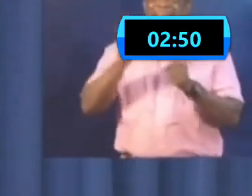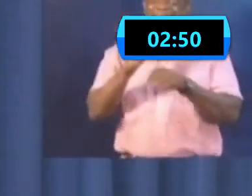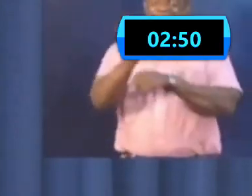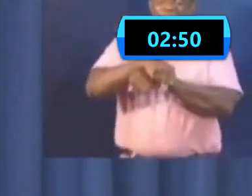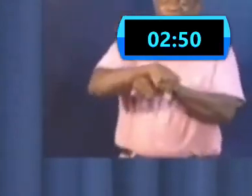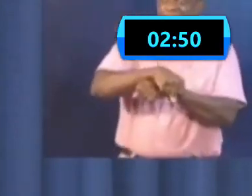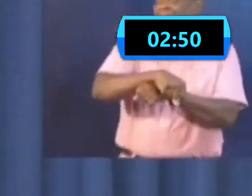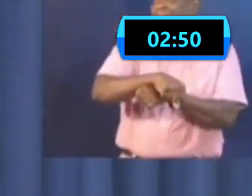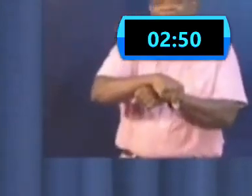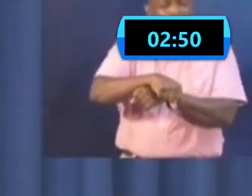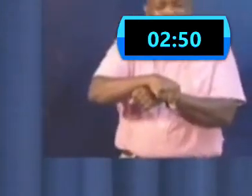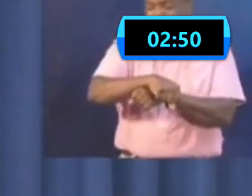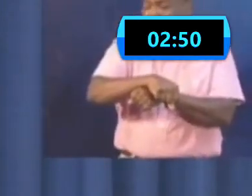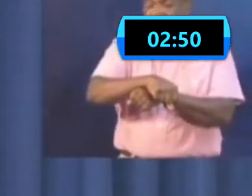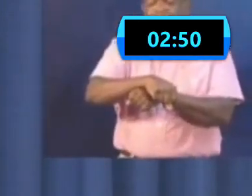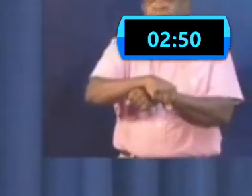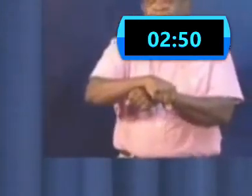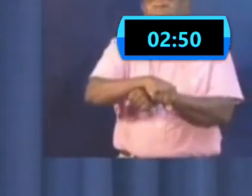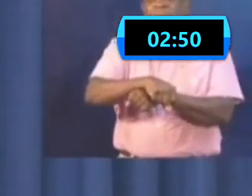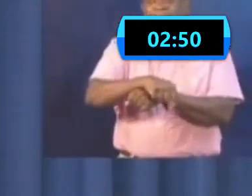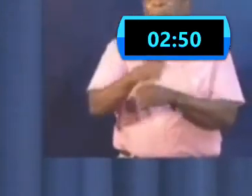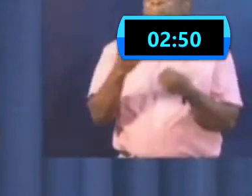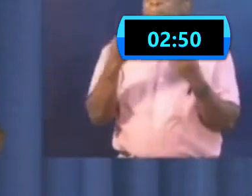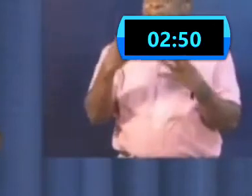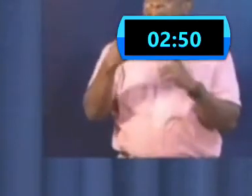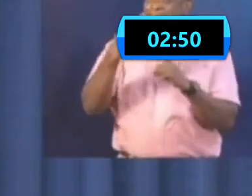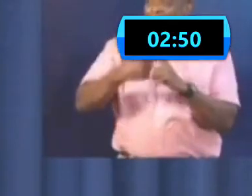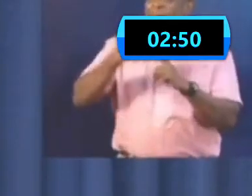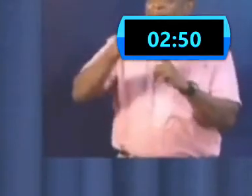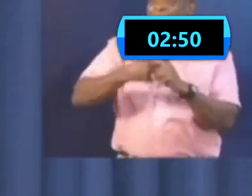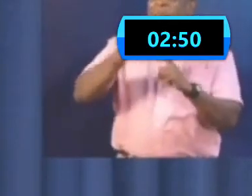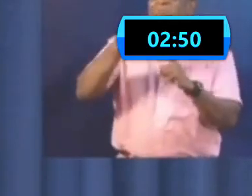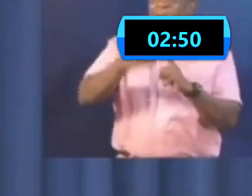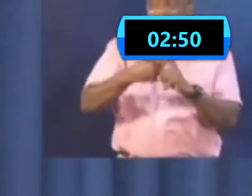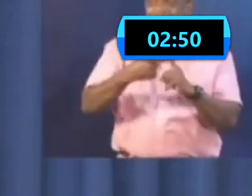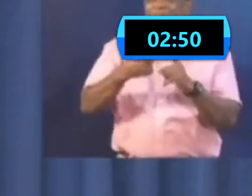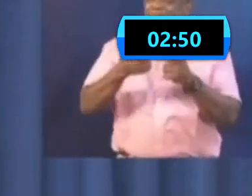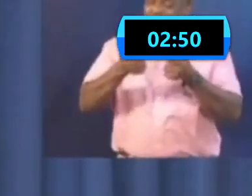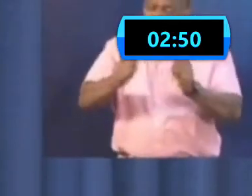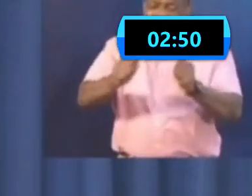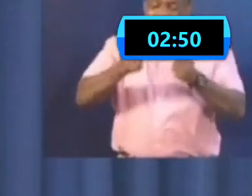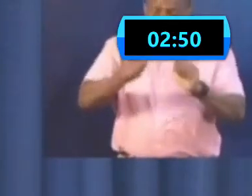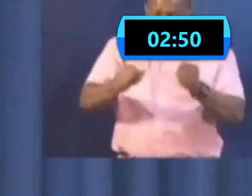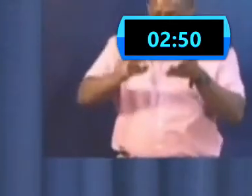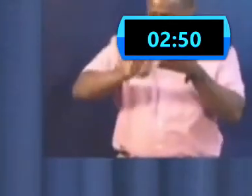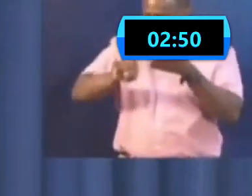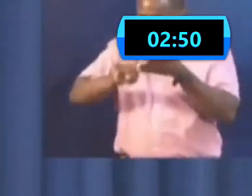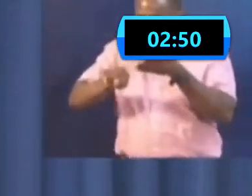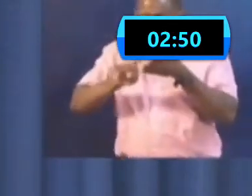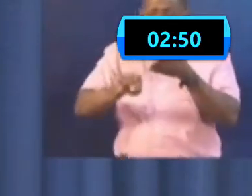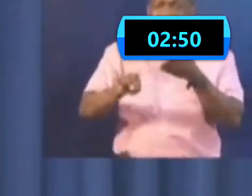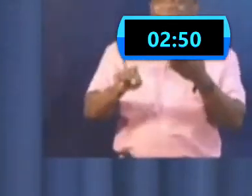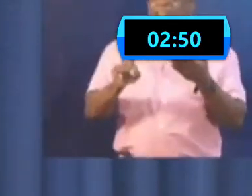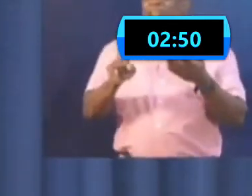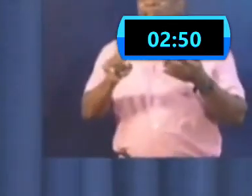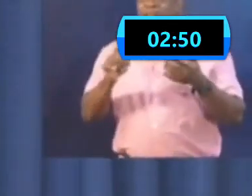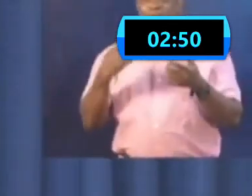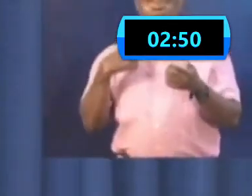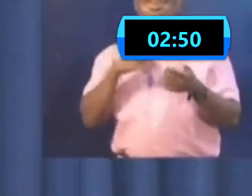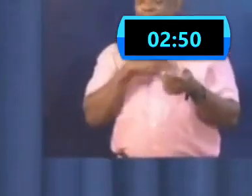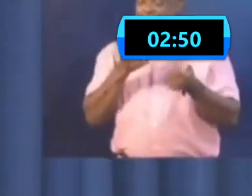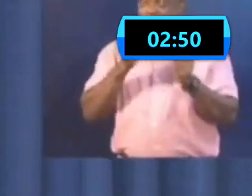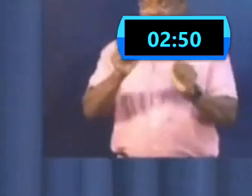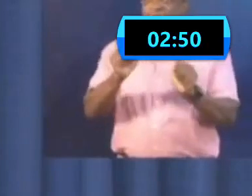It took a number of months and some serious responses in Europe